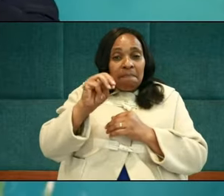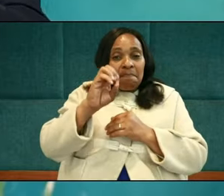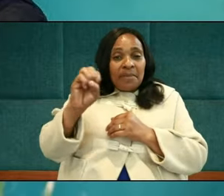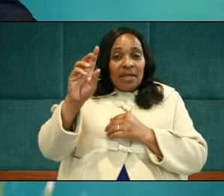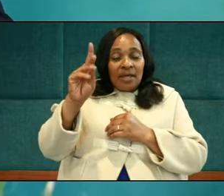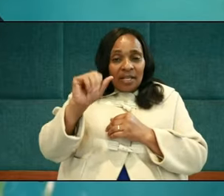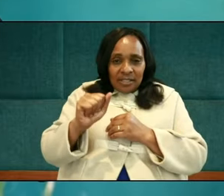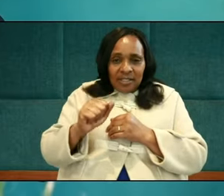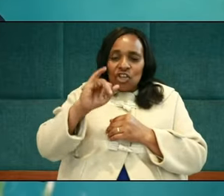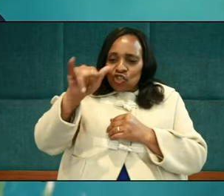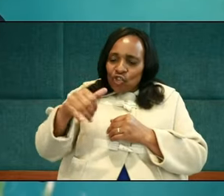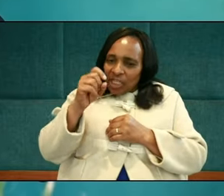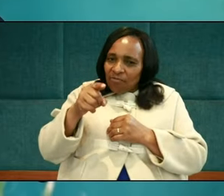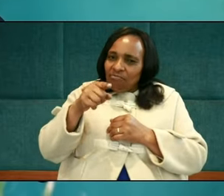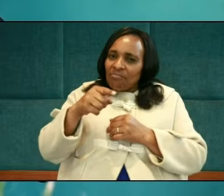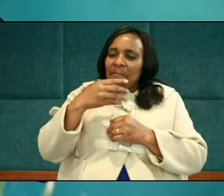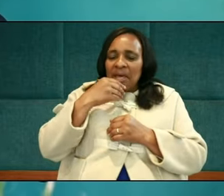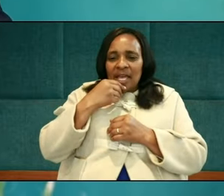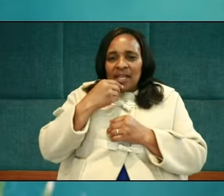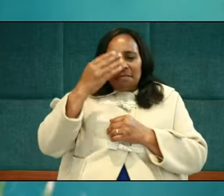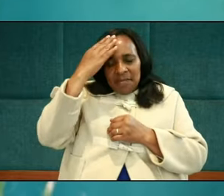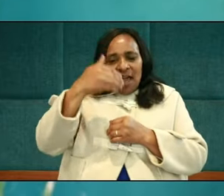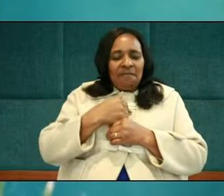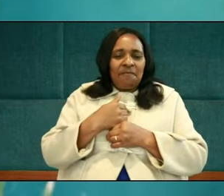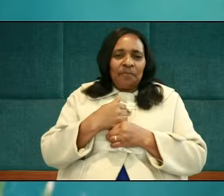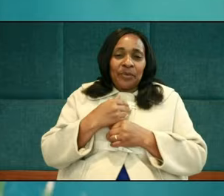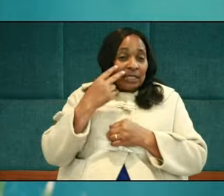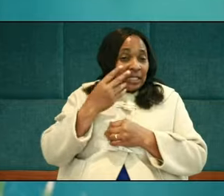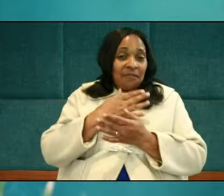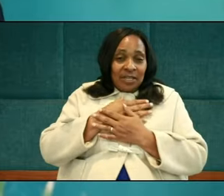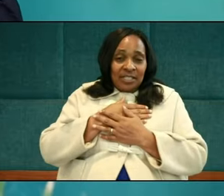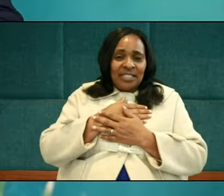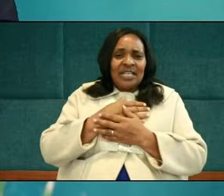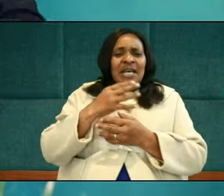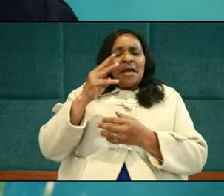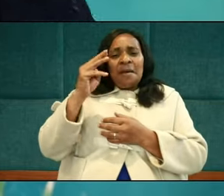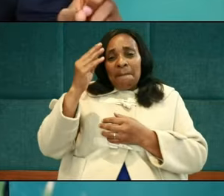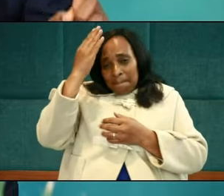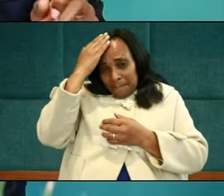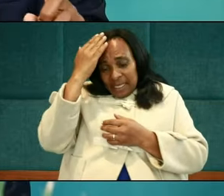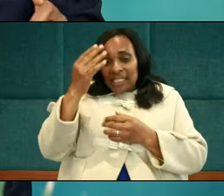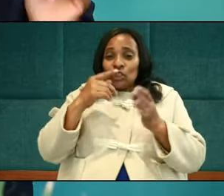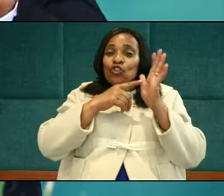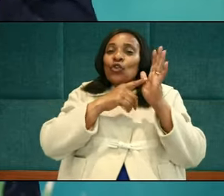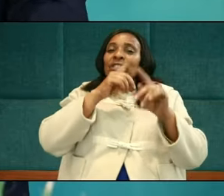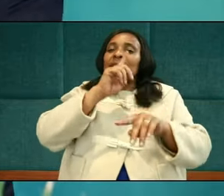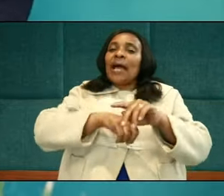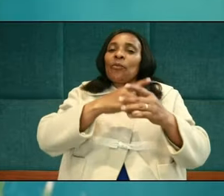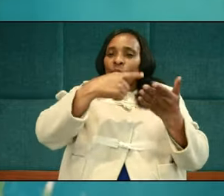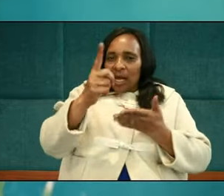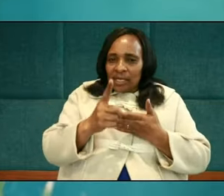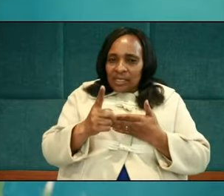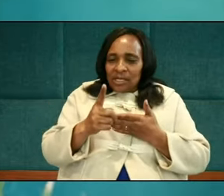was meek. Listen, friend. Meekness shows itself when we are right and not